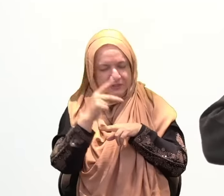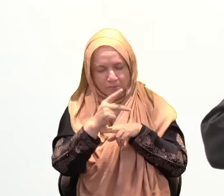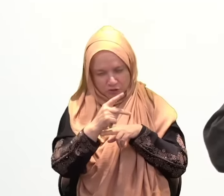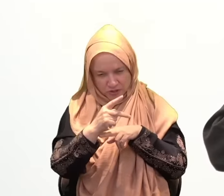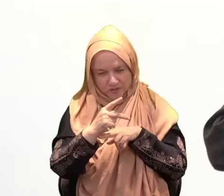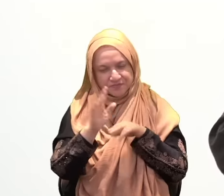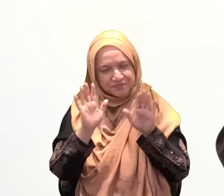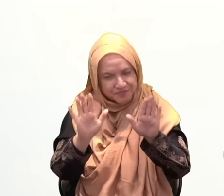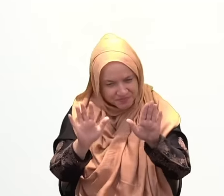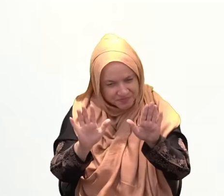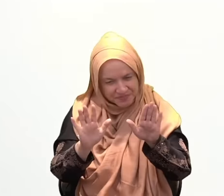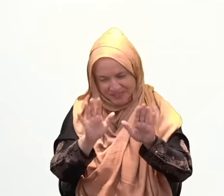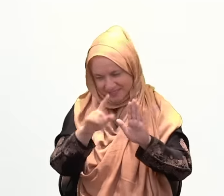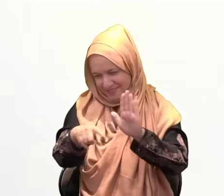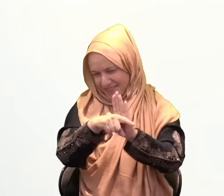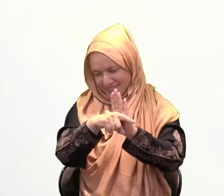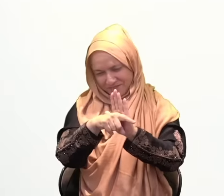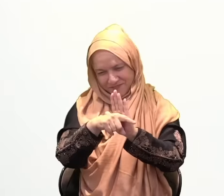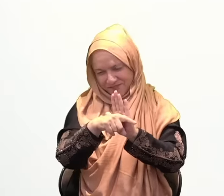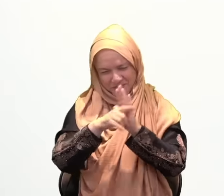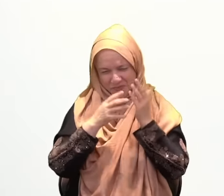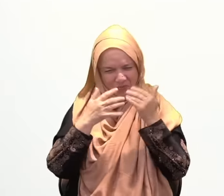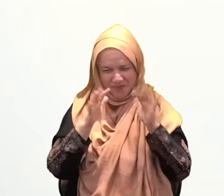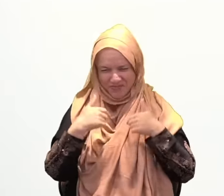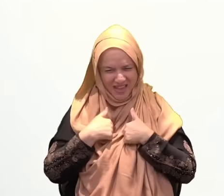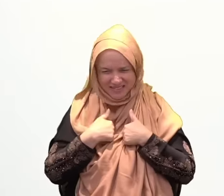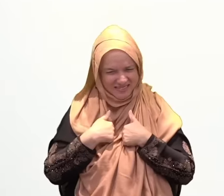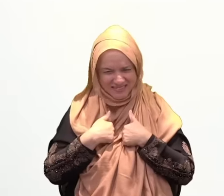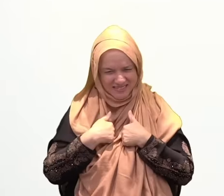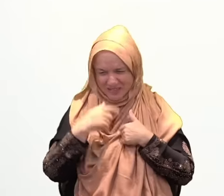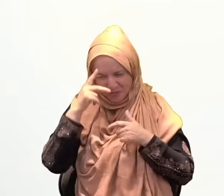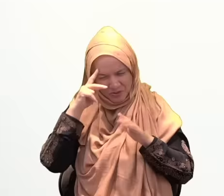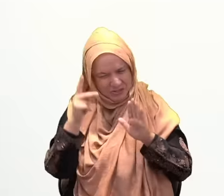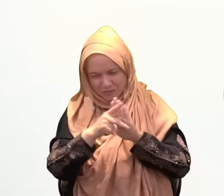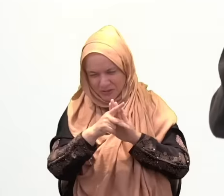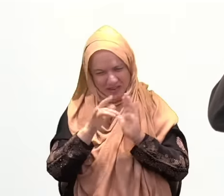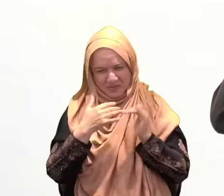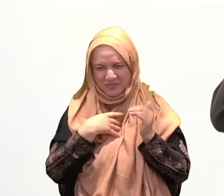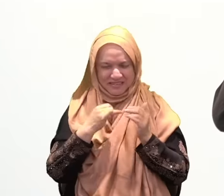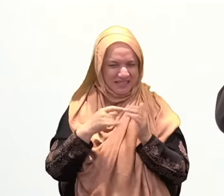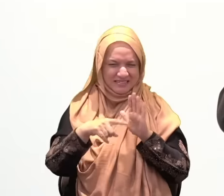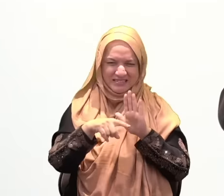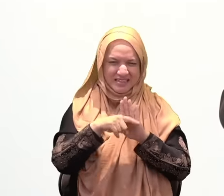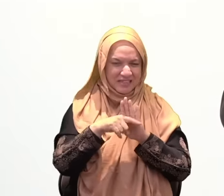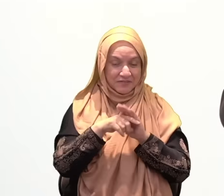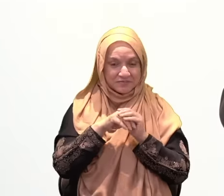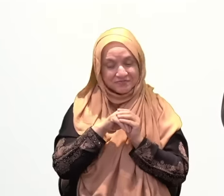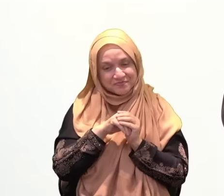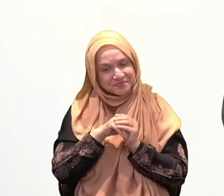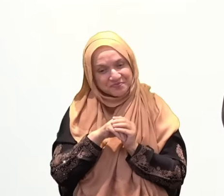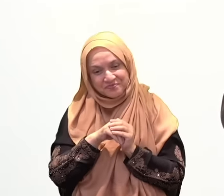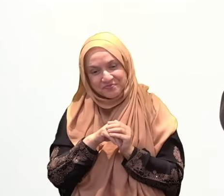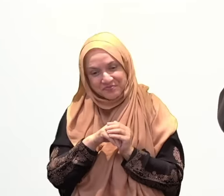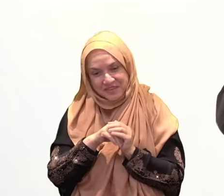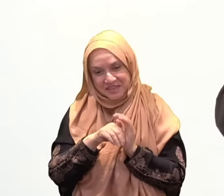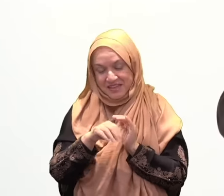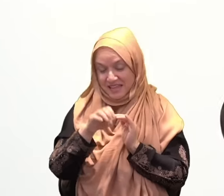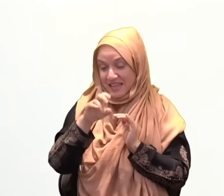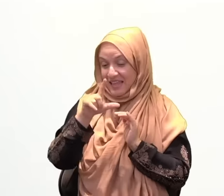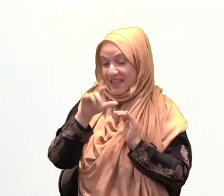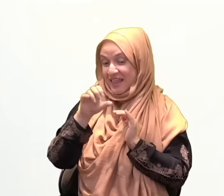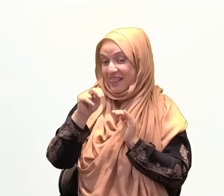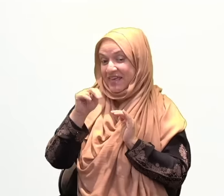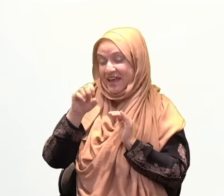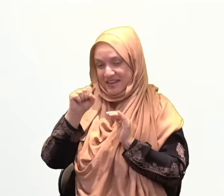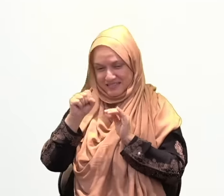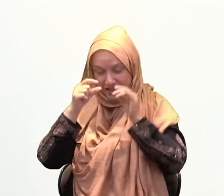how that translates generationally by the way. You know the next generation is listening to their parents constantly putting